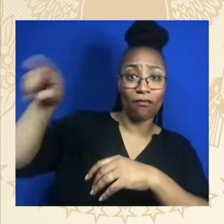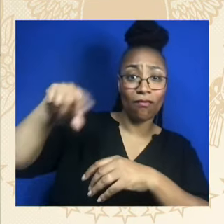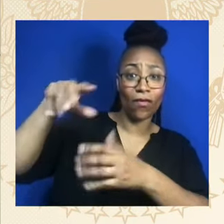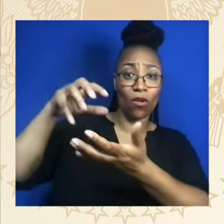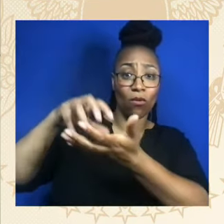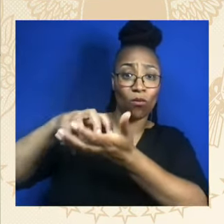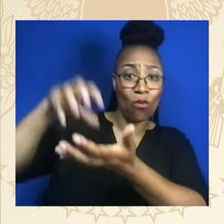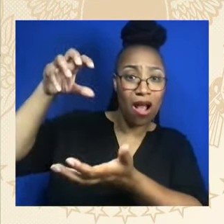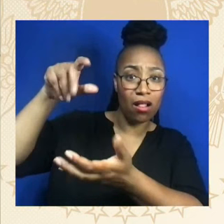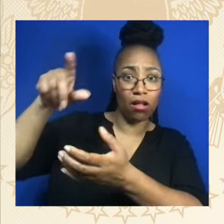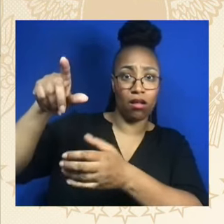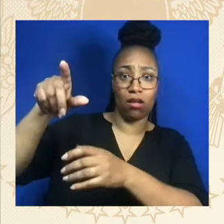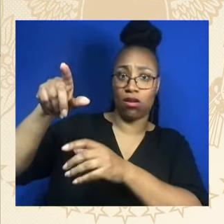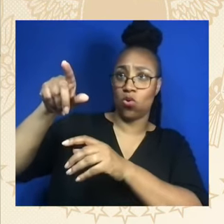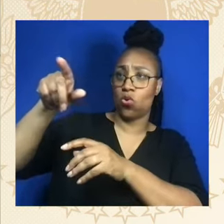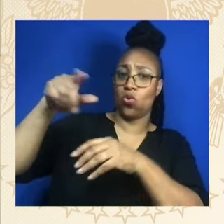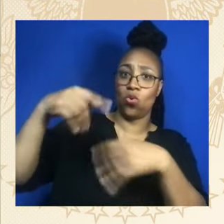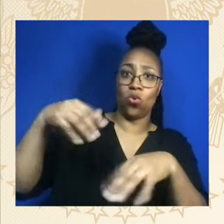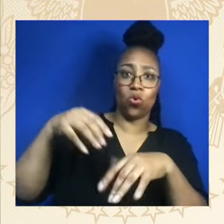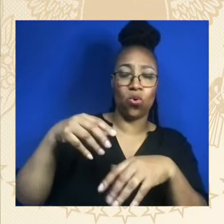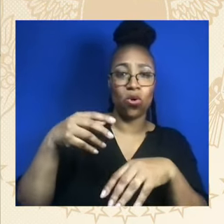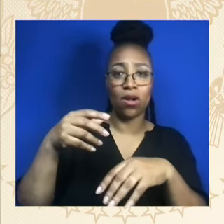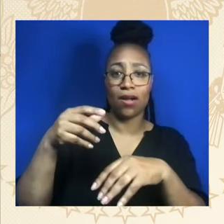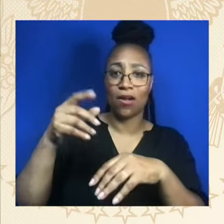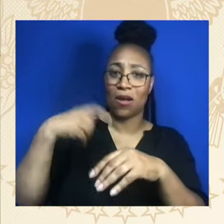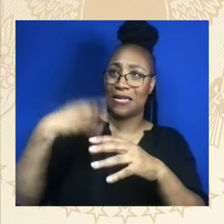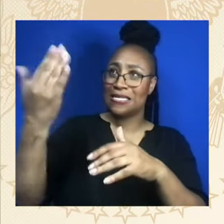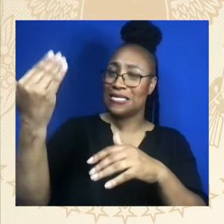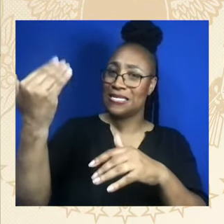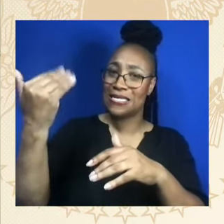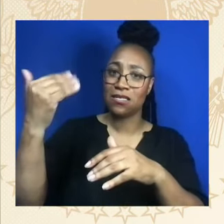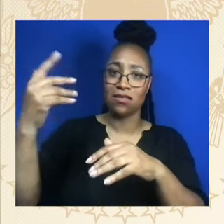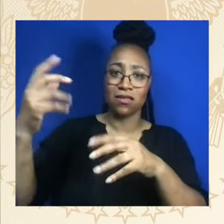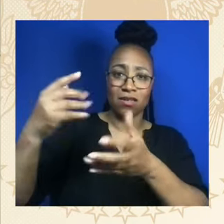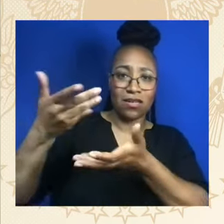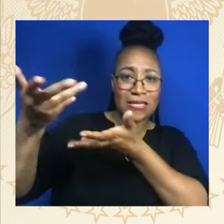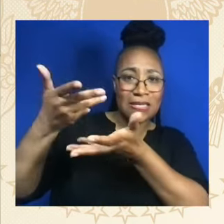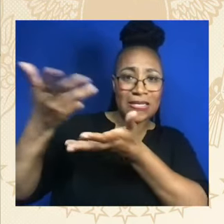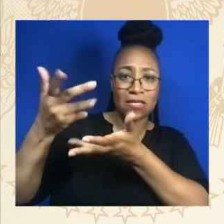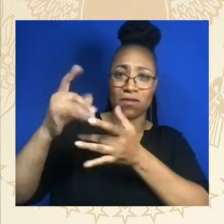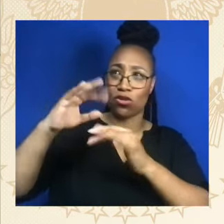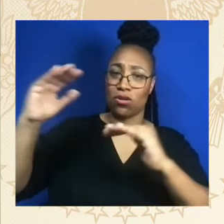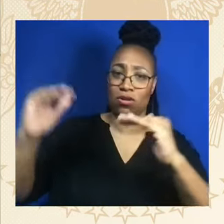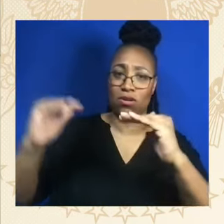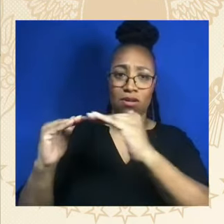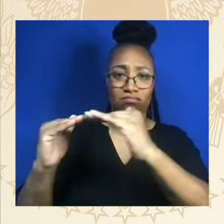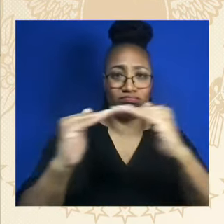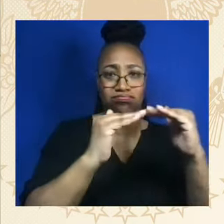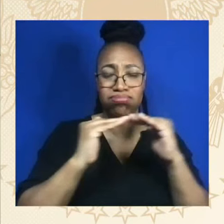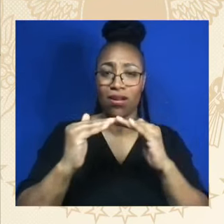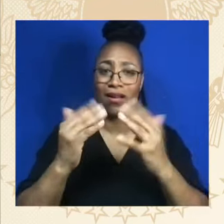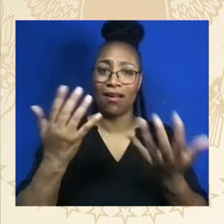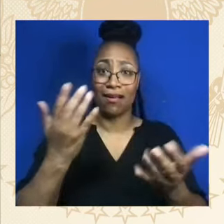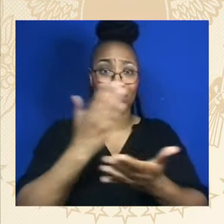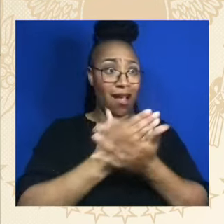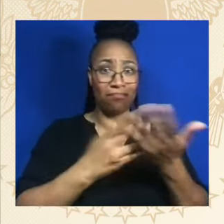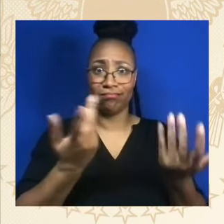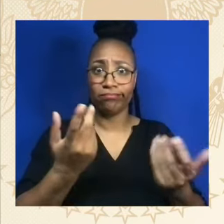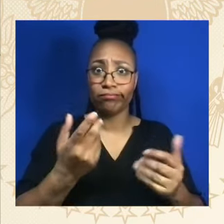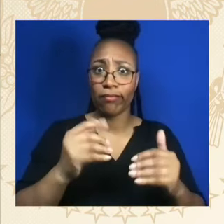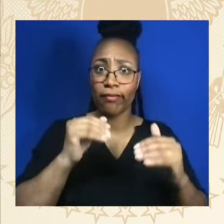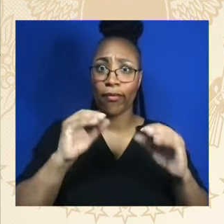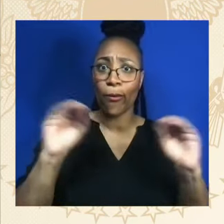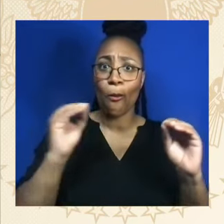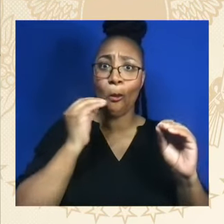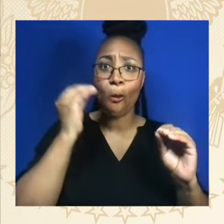have done it. That's how they built wealth and stability and passed it down to children and grandchildren. That's why we're expanding efforts to build back